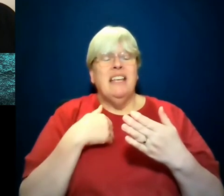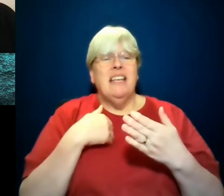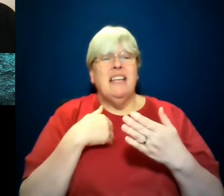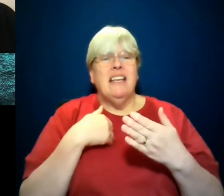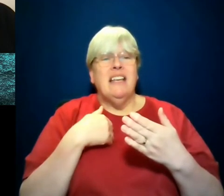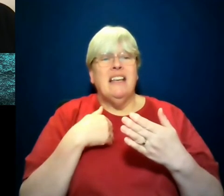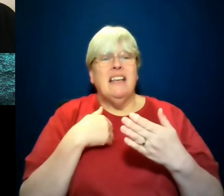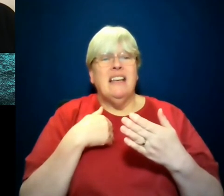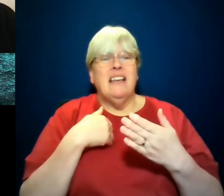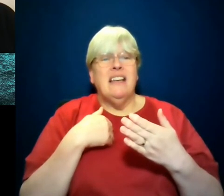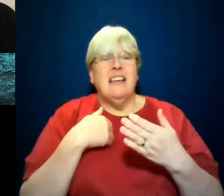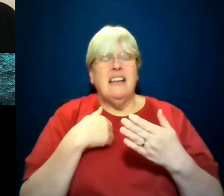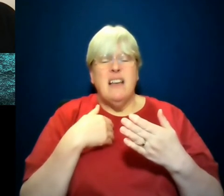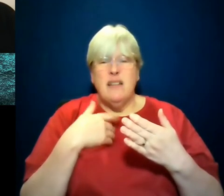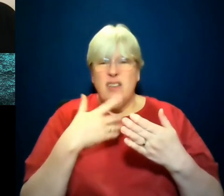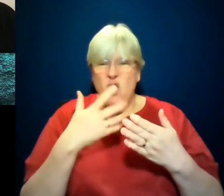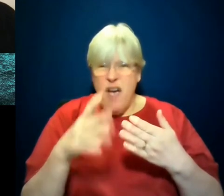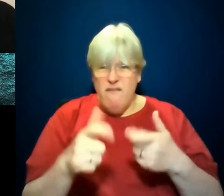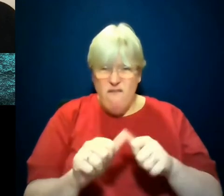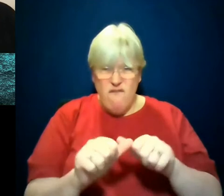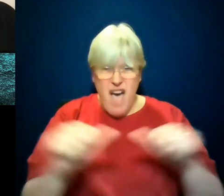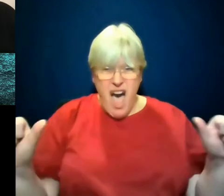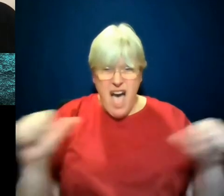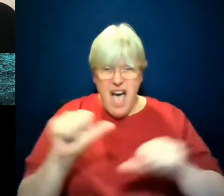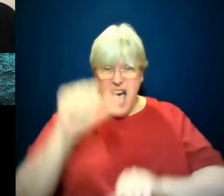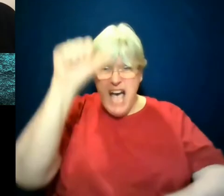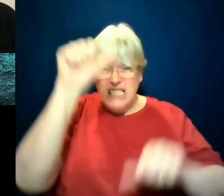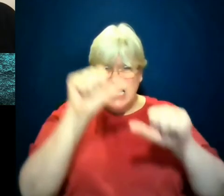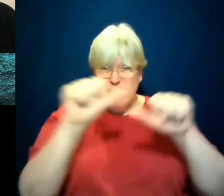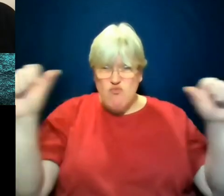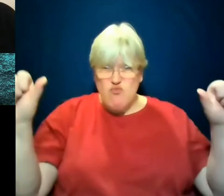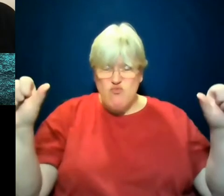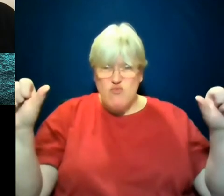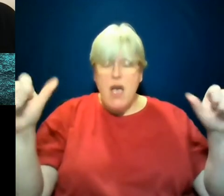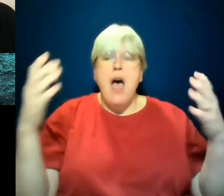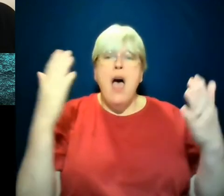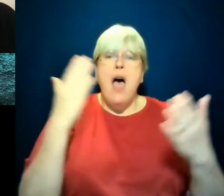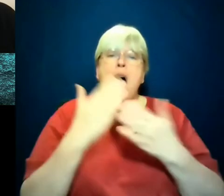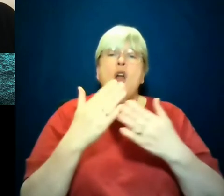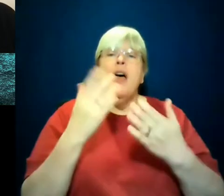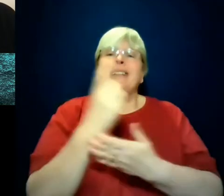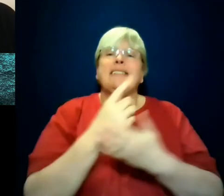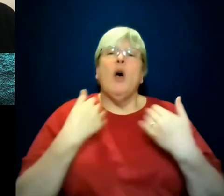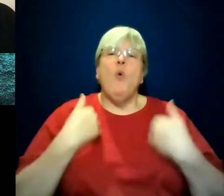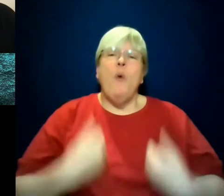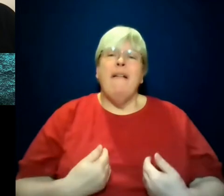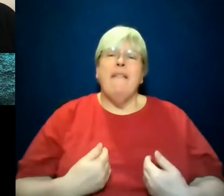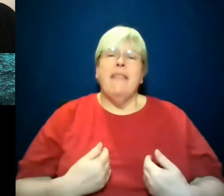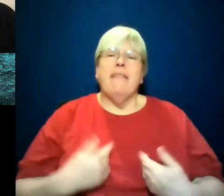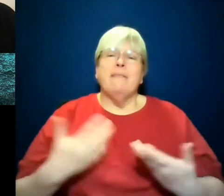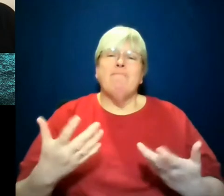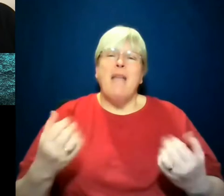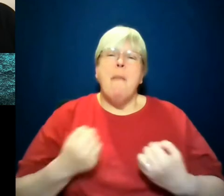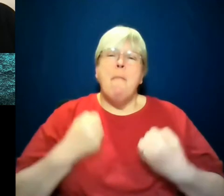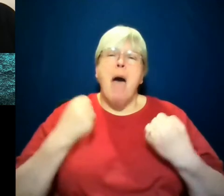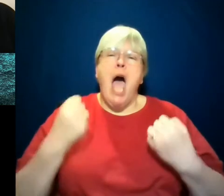you can't comprehend how much space there is. But it is to do with sort of wealth and agency and power. Just tell us